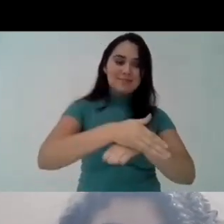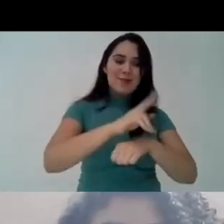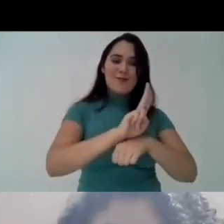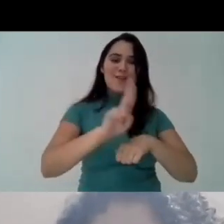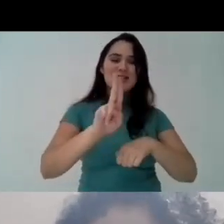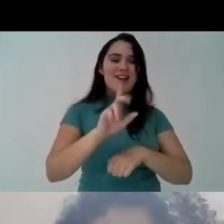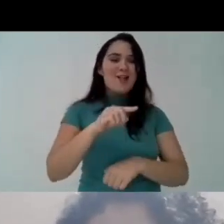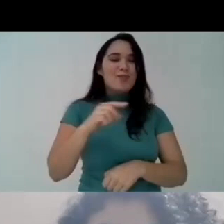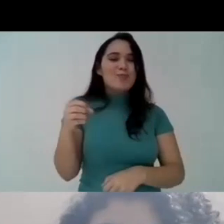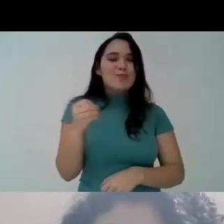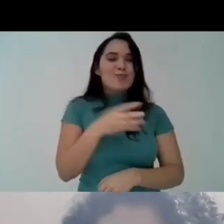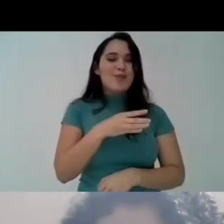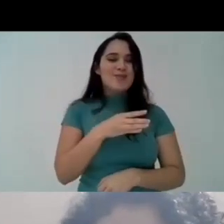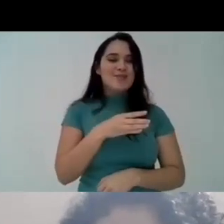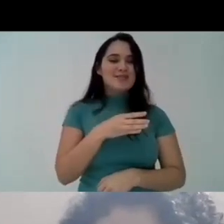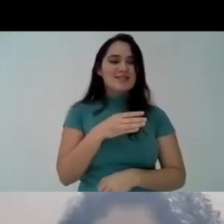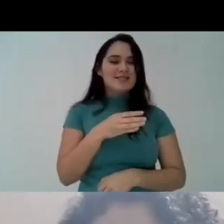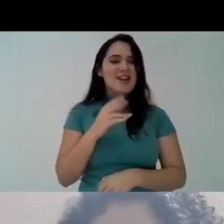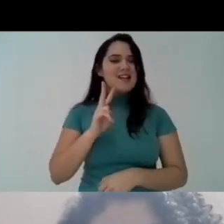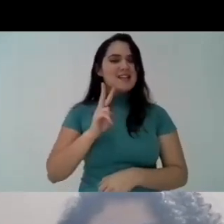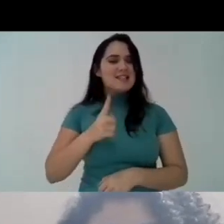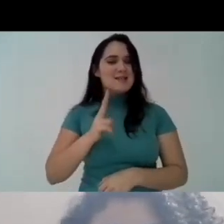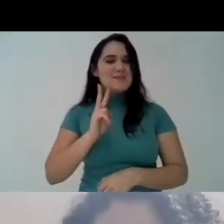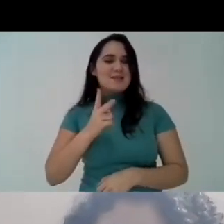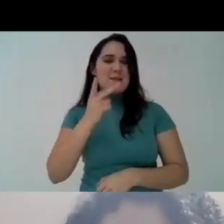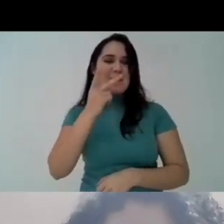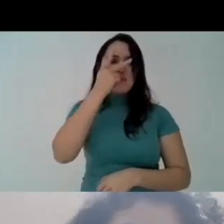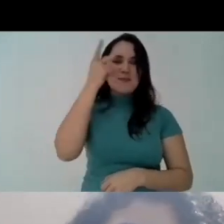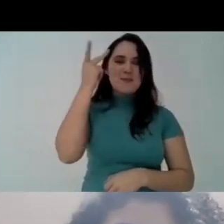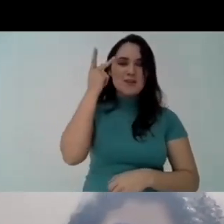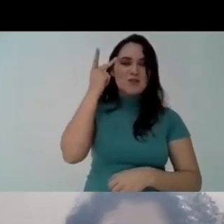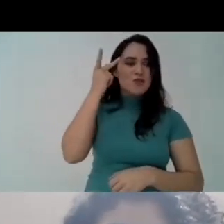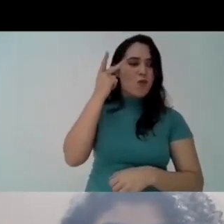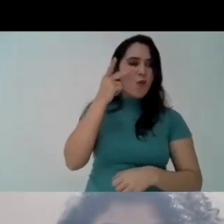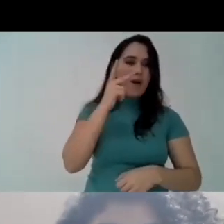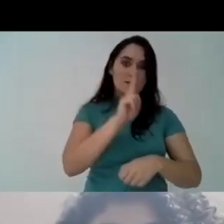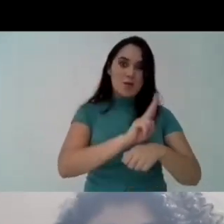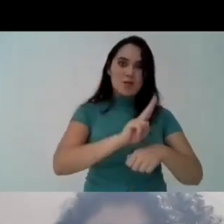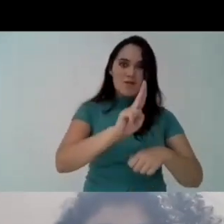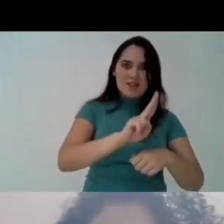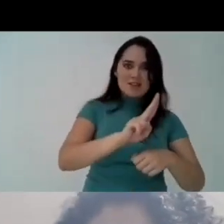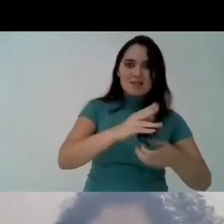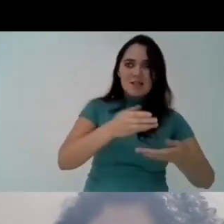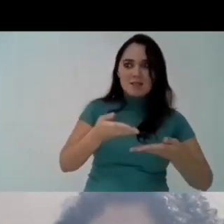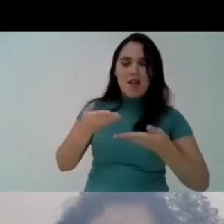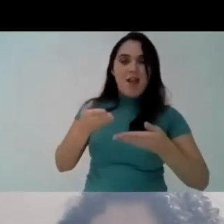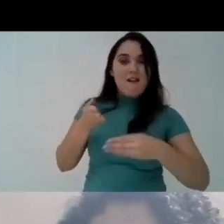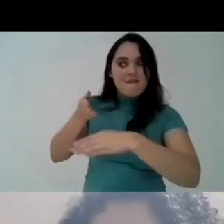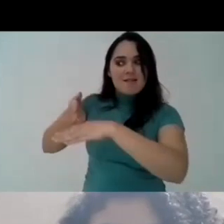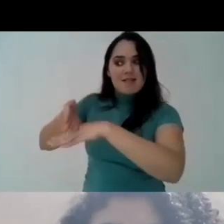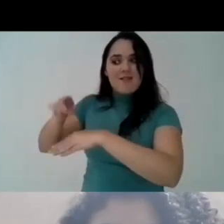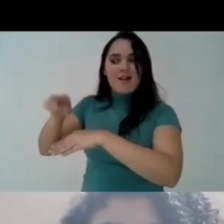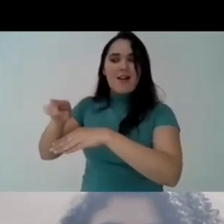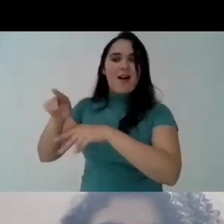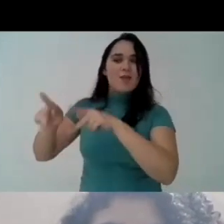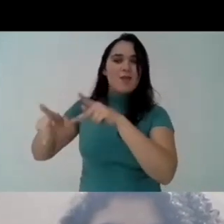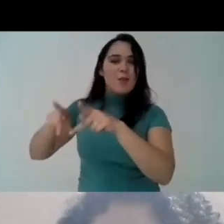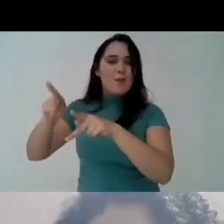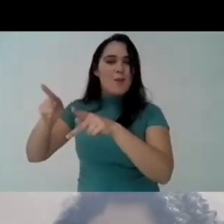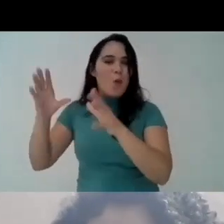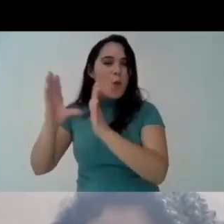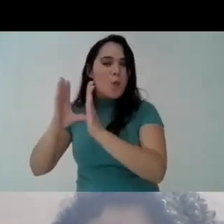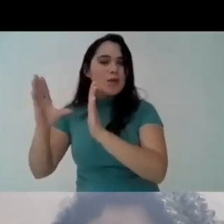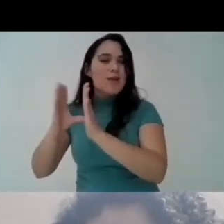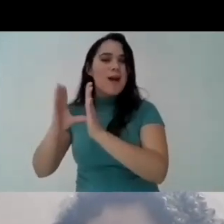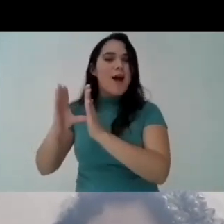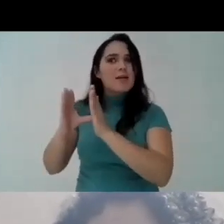issues to the university is quite new and we we had a